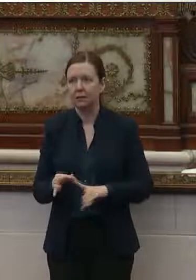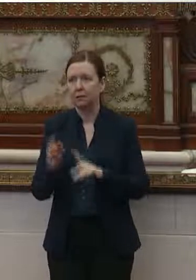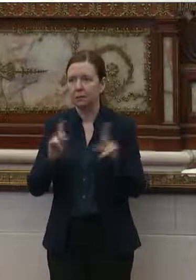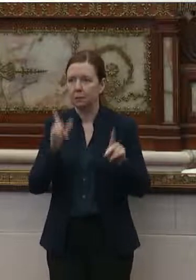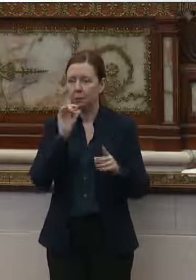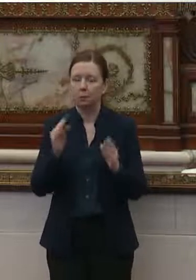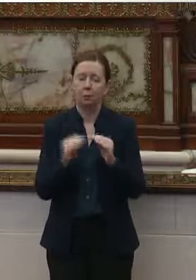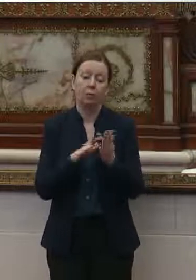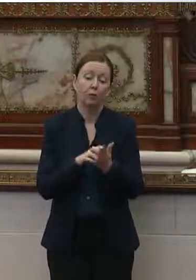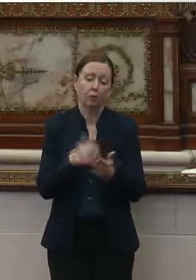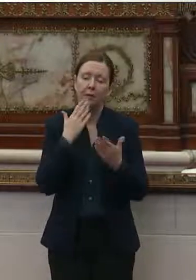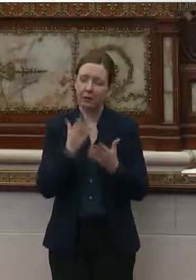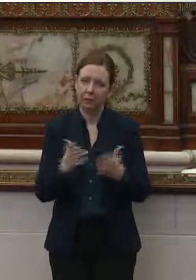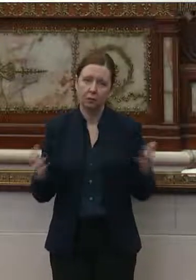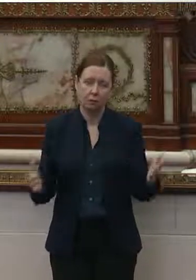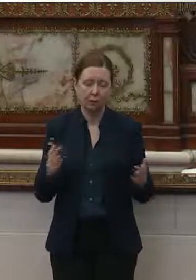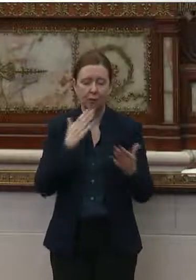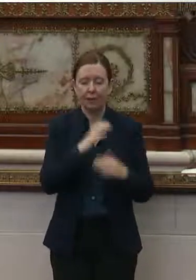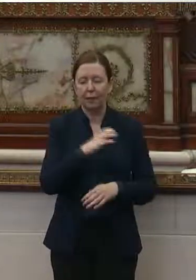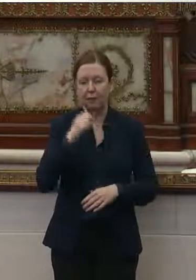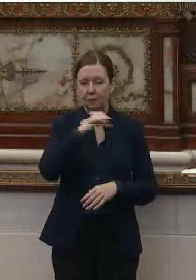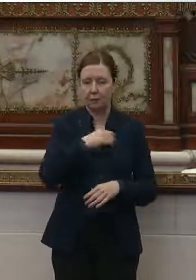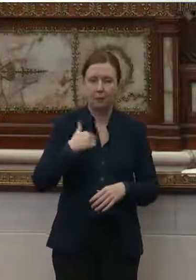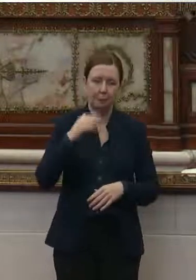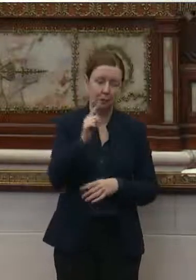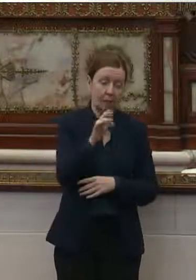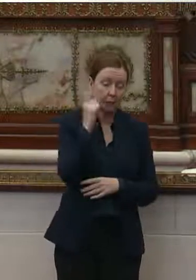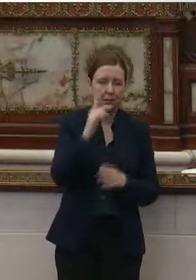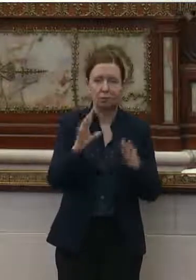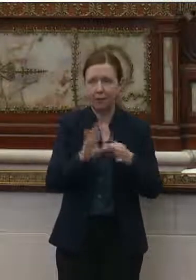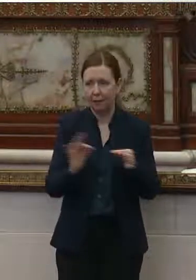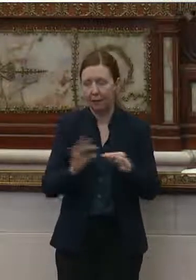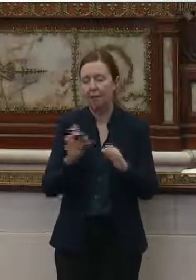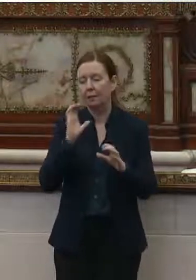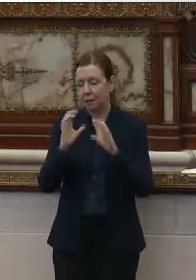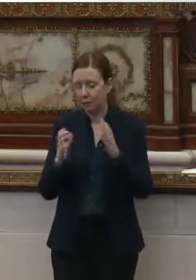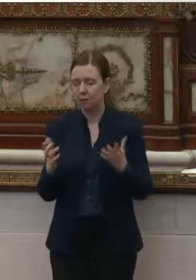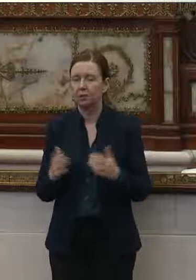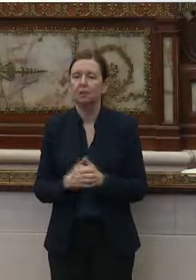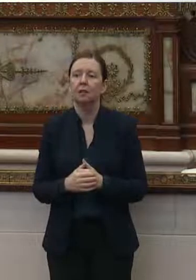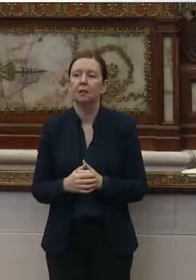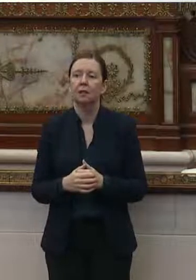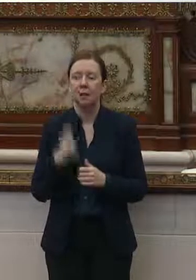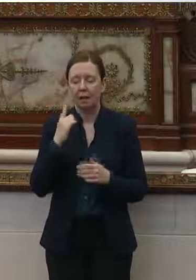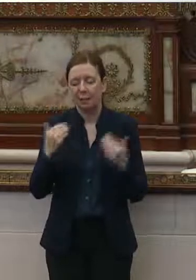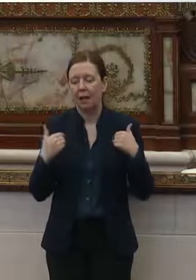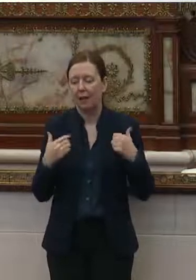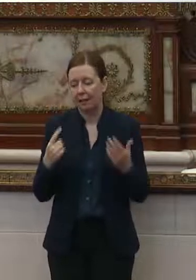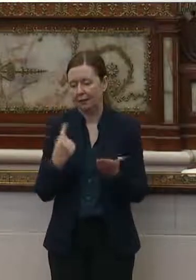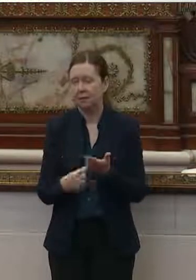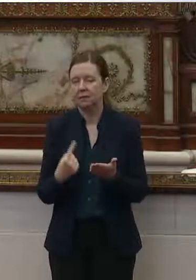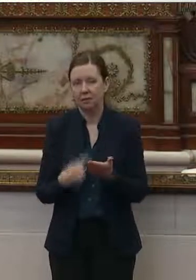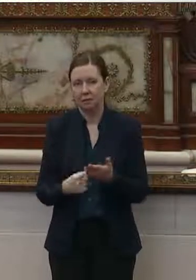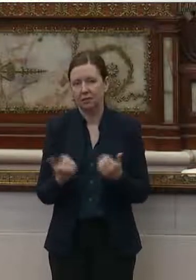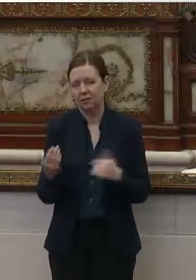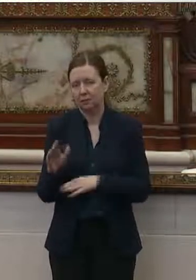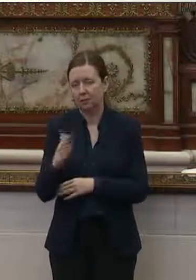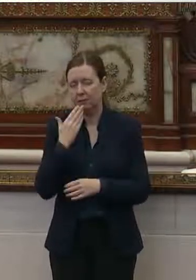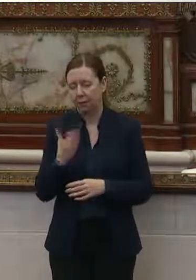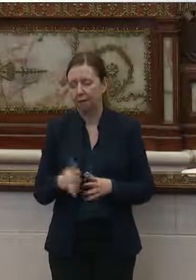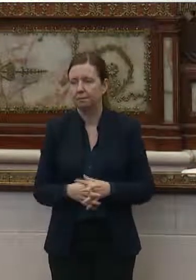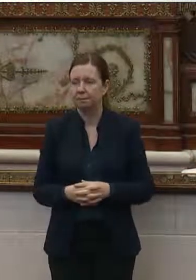vulnerable. So thank you, Councilmember Thomas, for this hearing, this conversation, for having this discussion this afternoon.